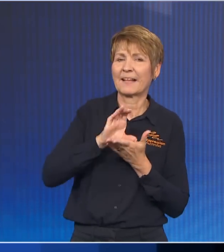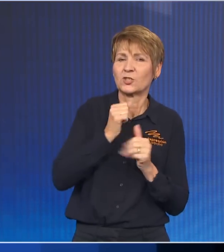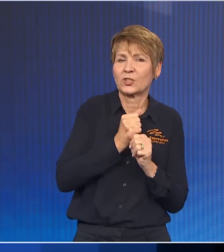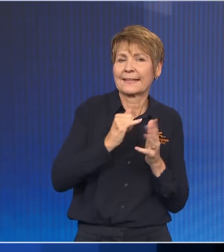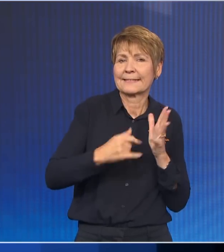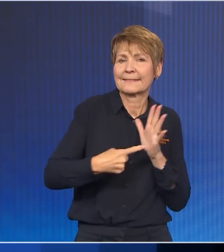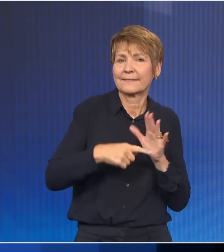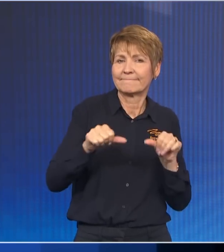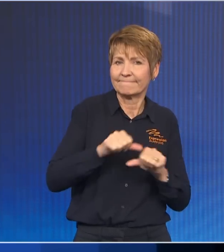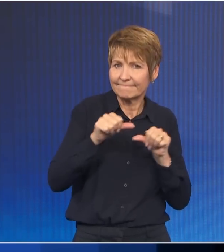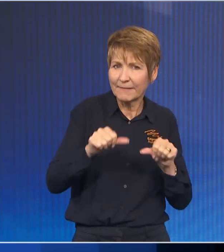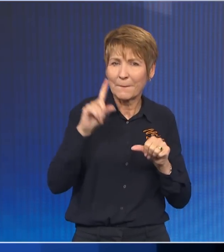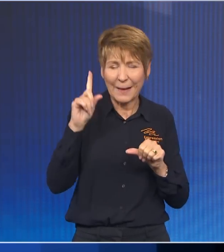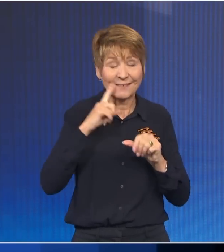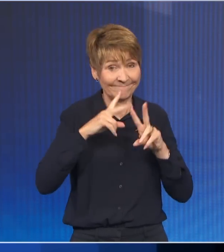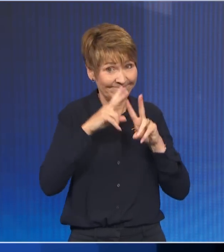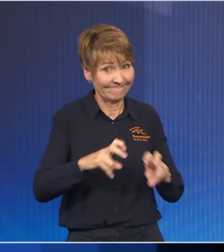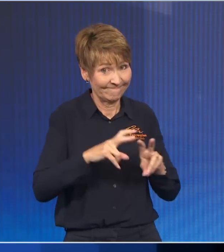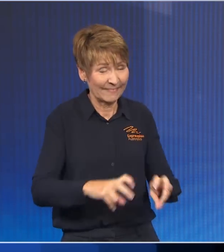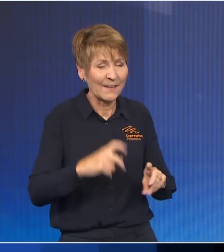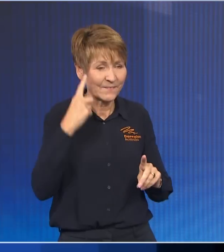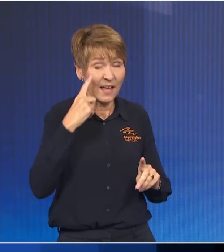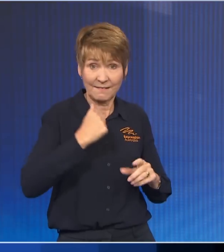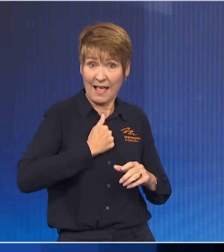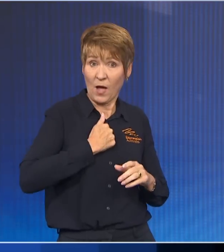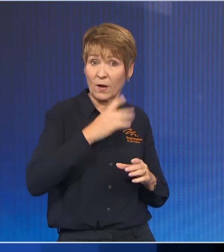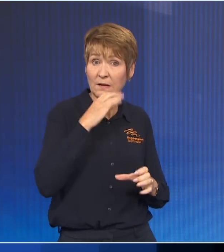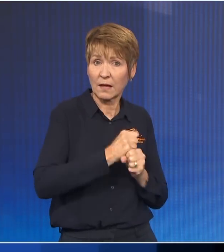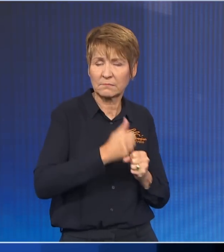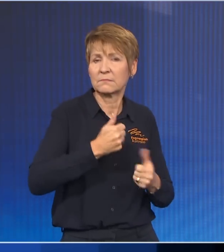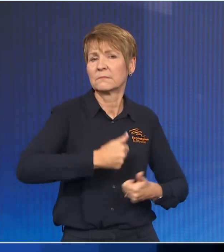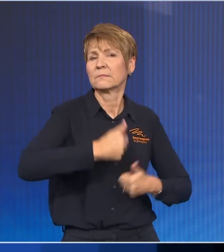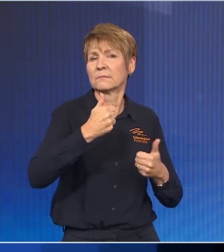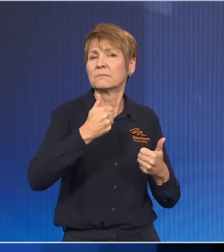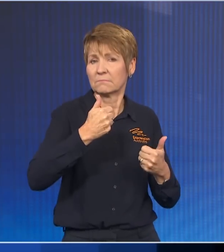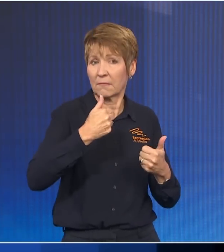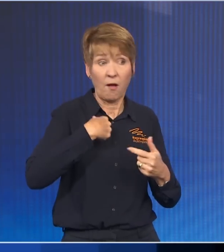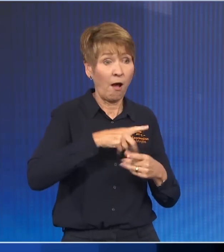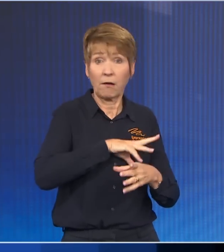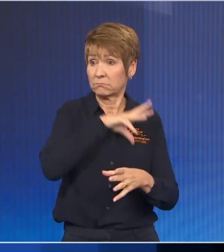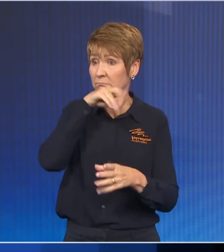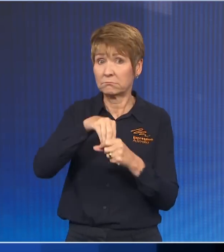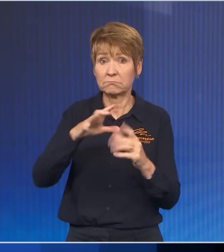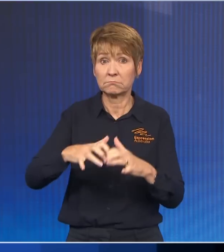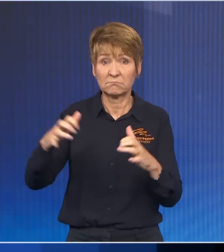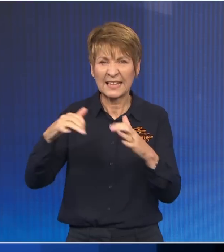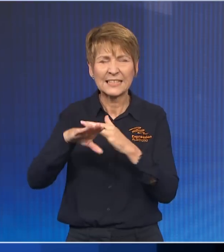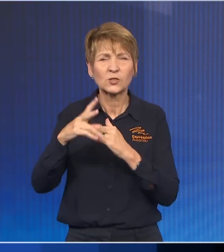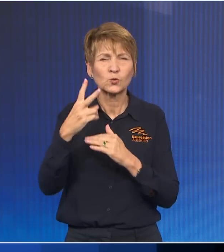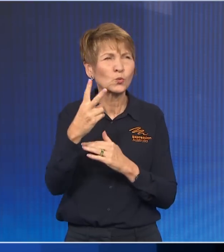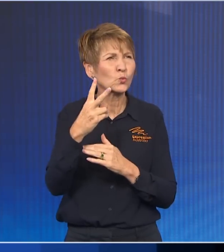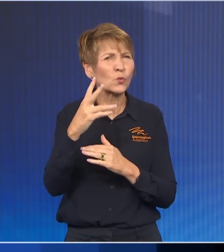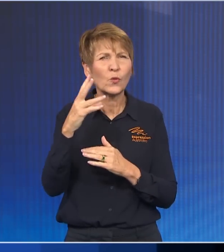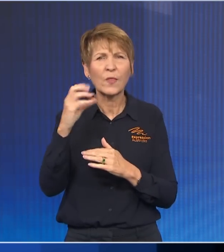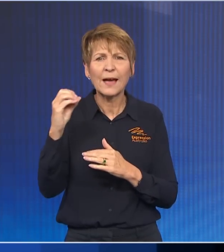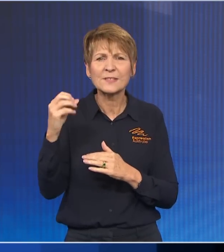that was one of the greatest things our government did. I went into the Senate way back in 2008 and I